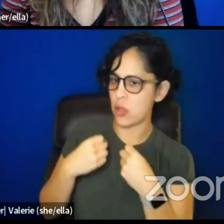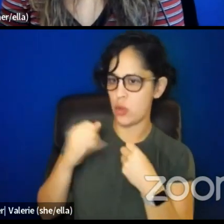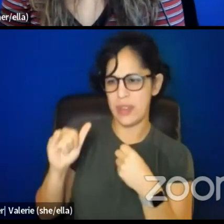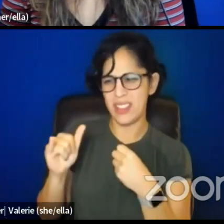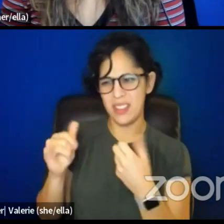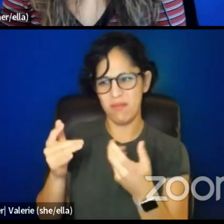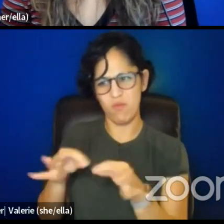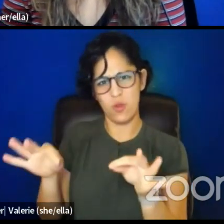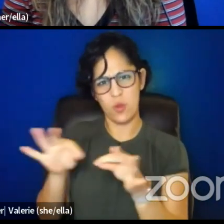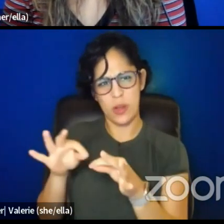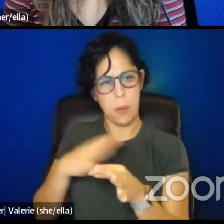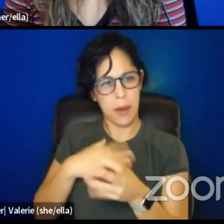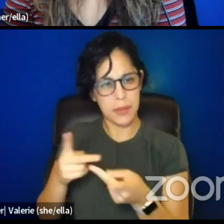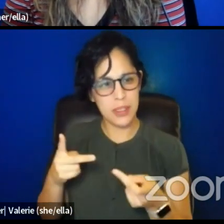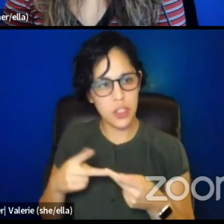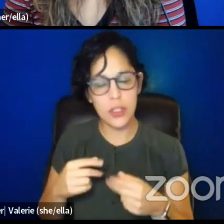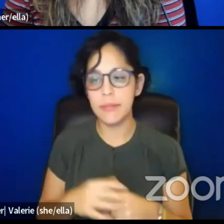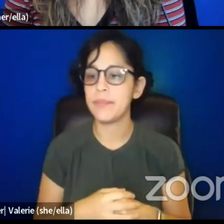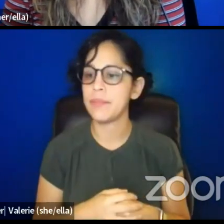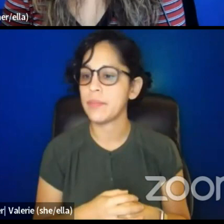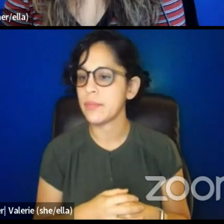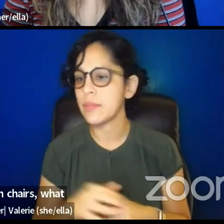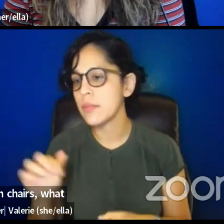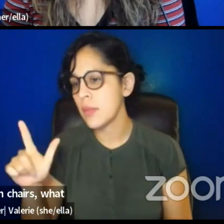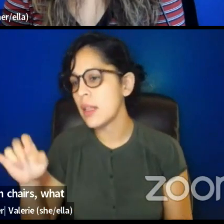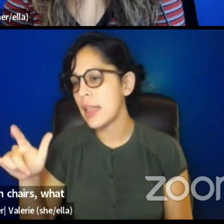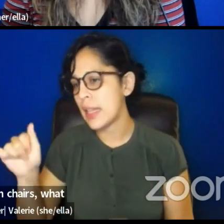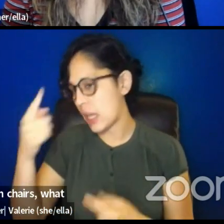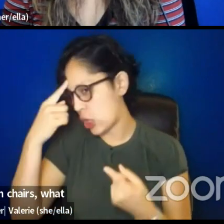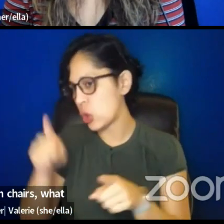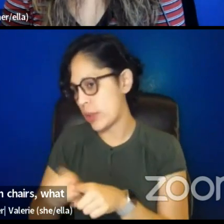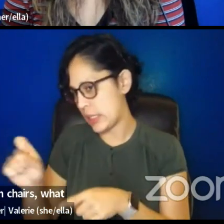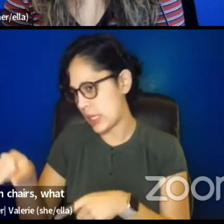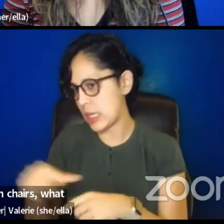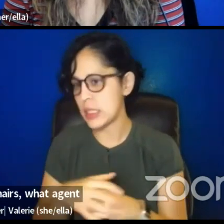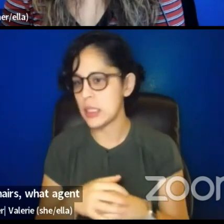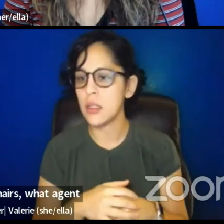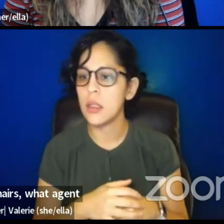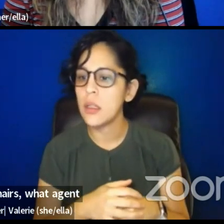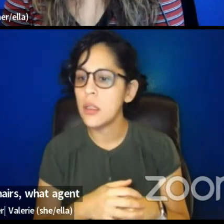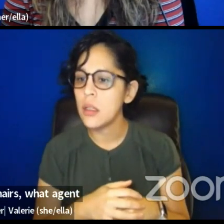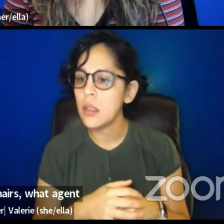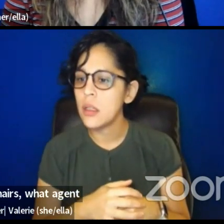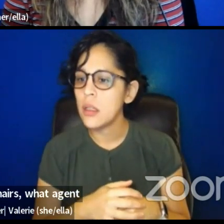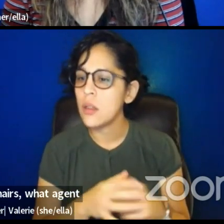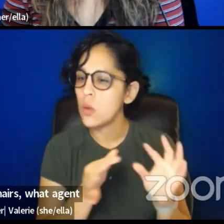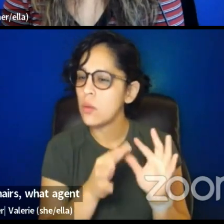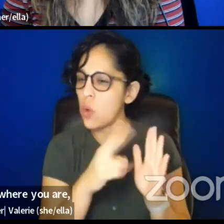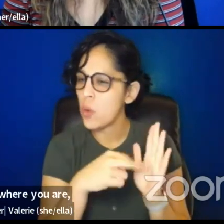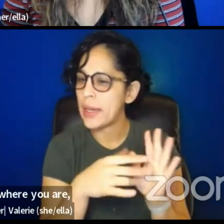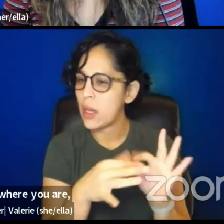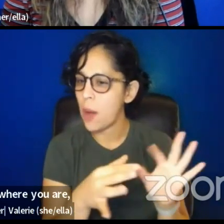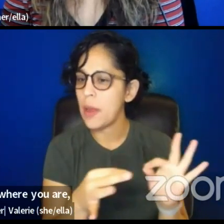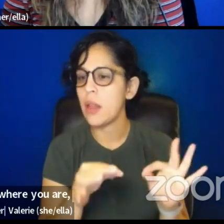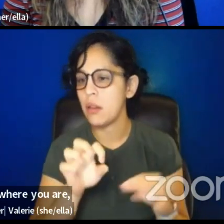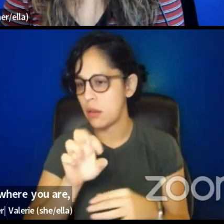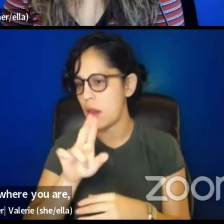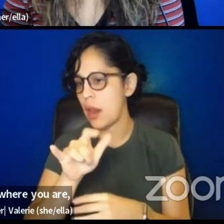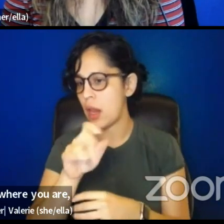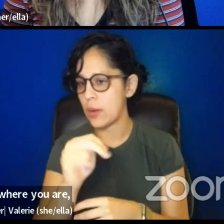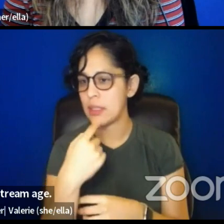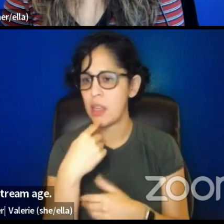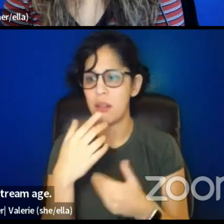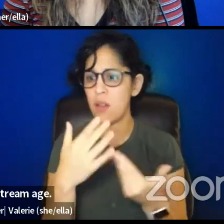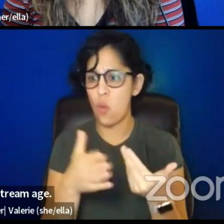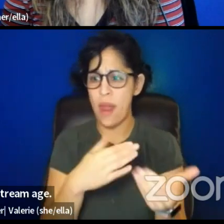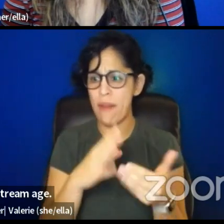the productive years, Aaron shares, what ages even are those? I feel like no matter where you are, you're somehow outside the mainstream age. That is such a